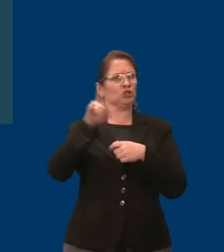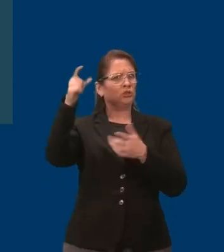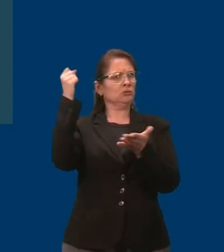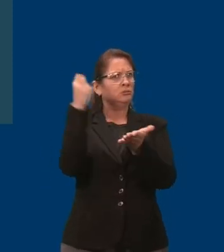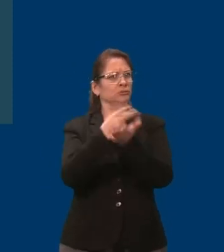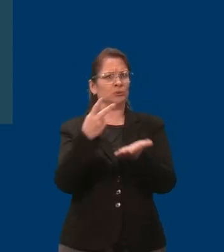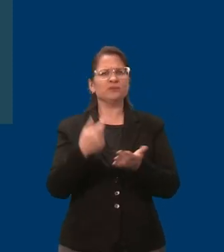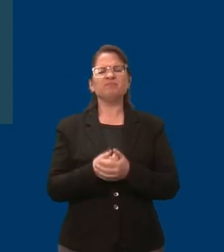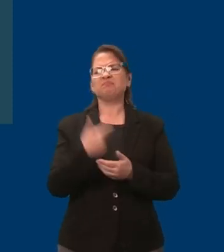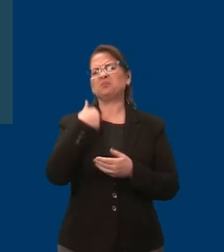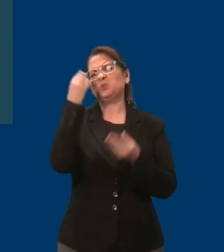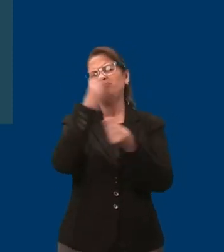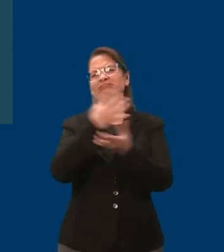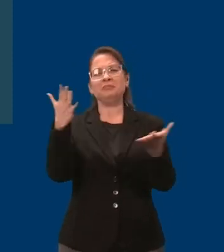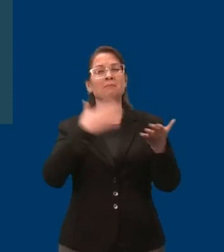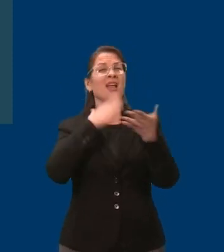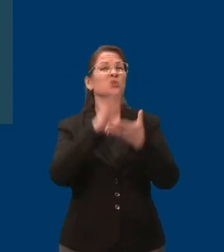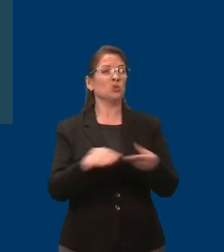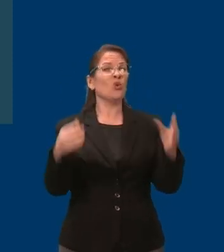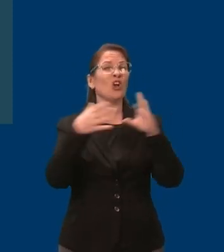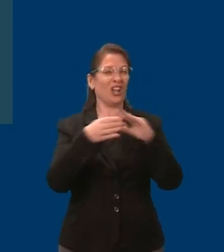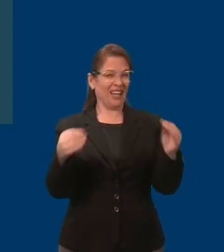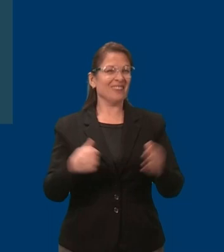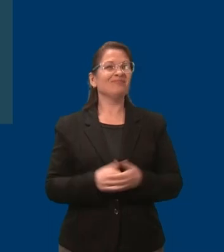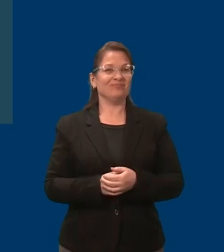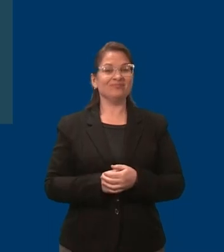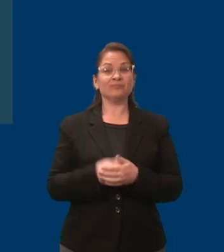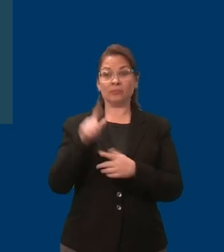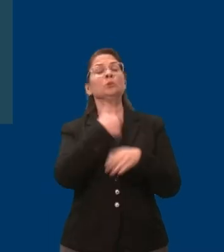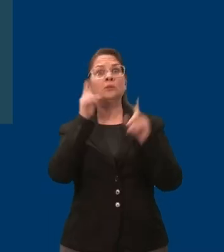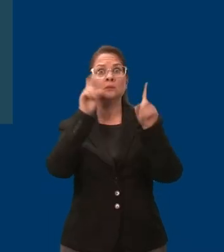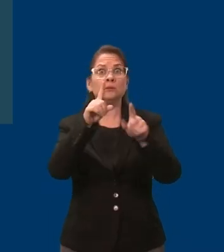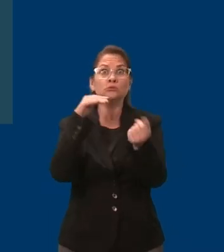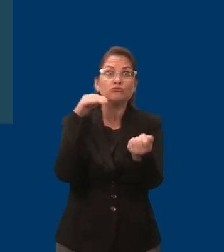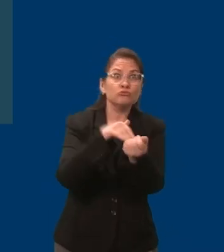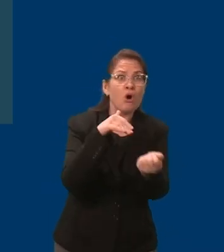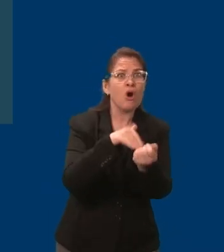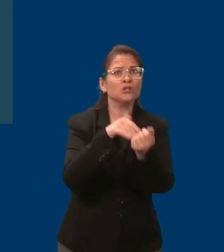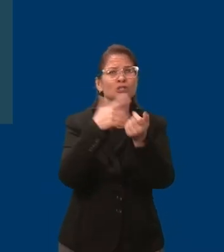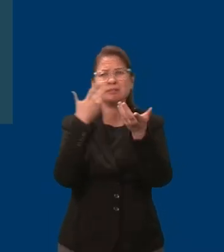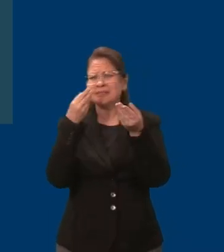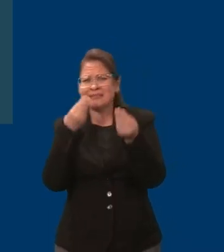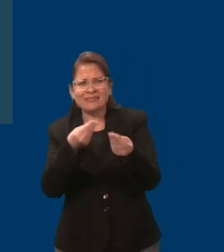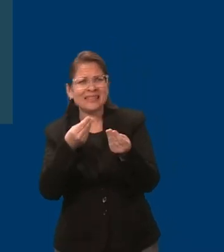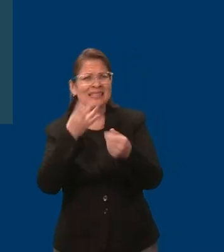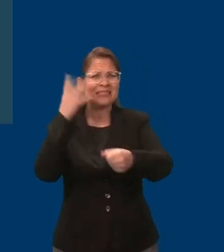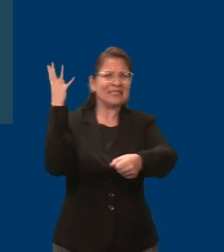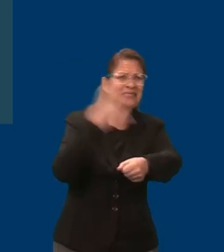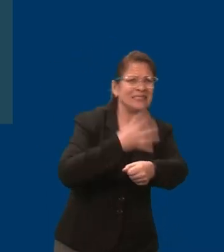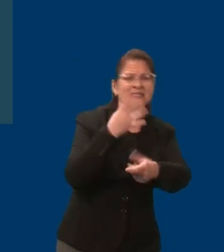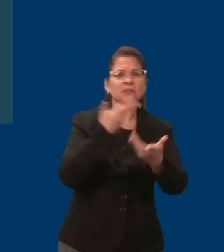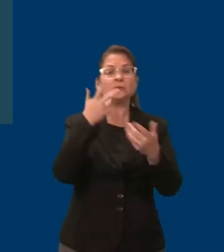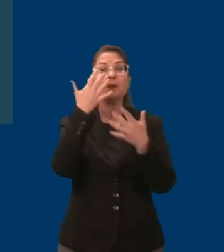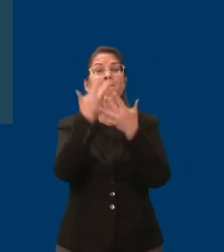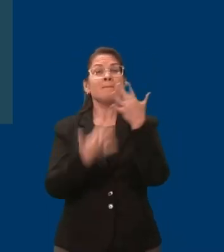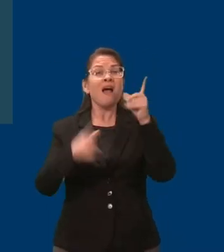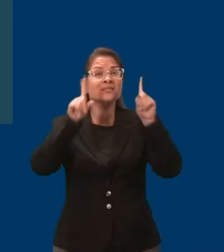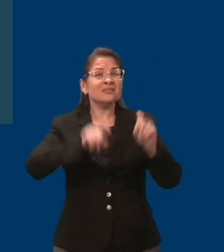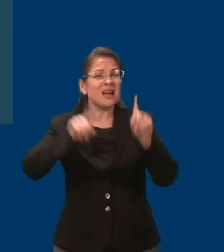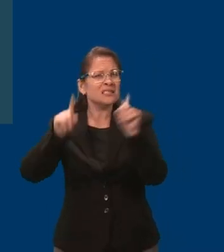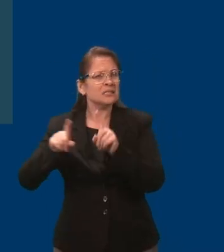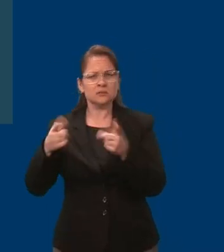Leo's Pompe disease diagnosis only came because he almost died. Our pediatrician recommended that we go see a pediatric